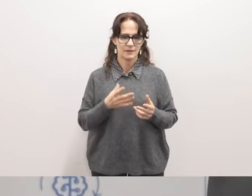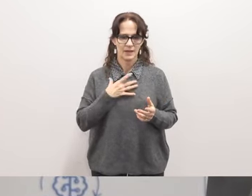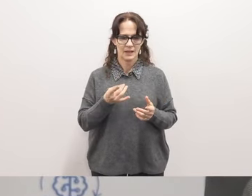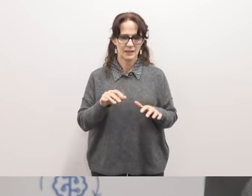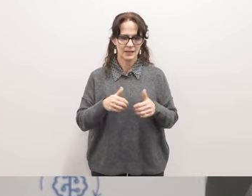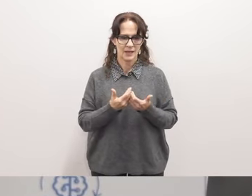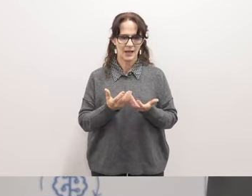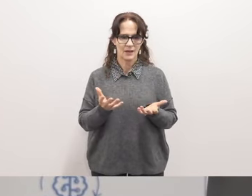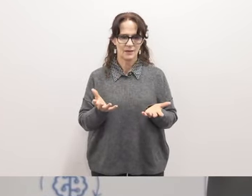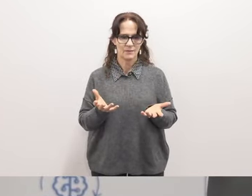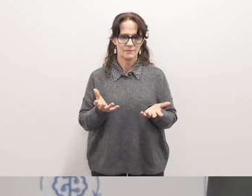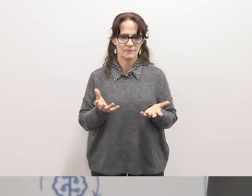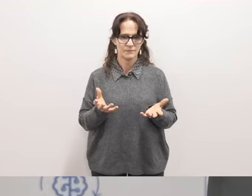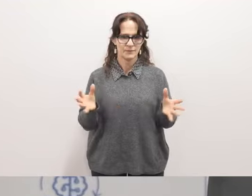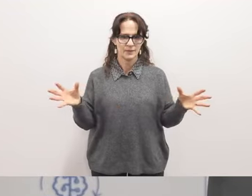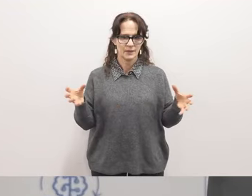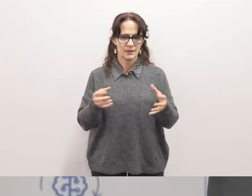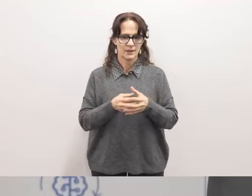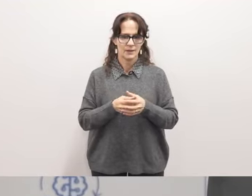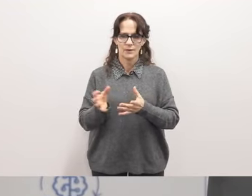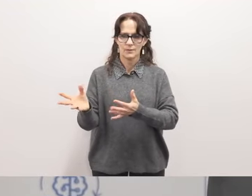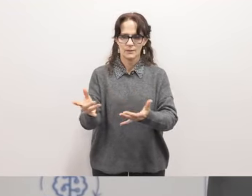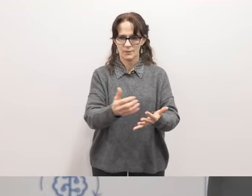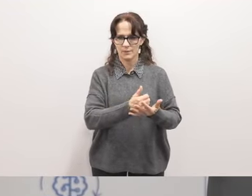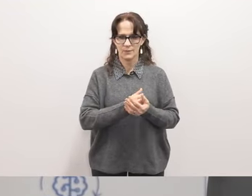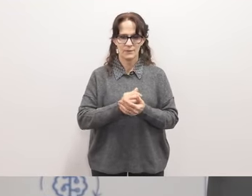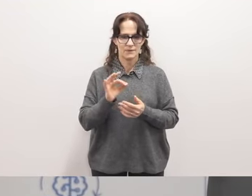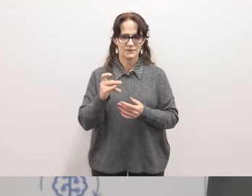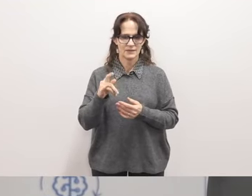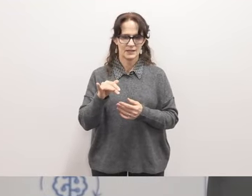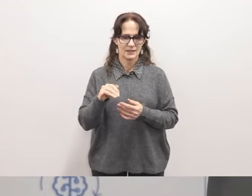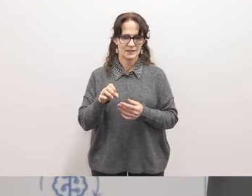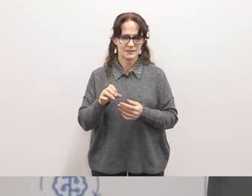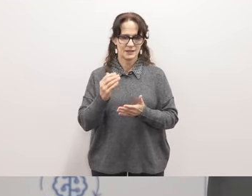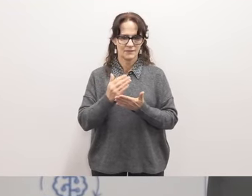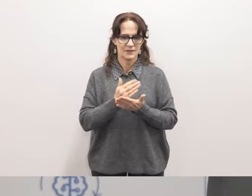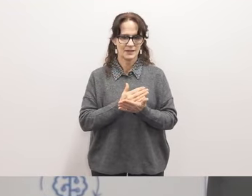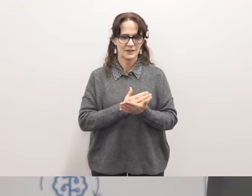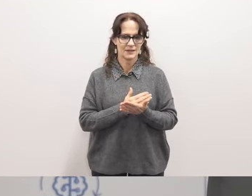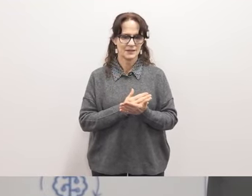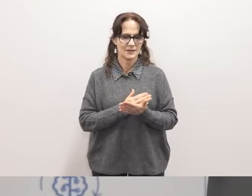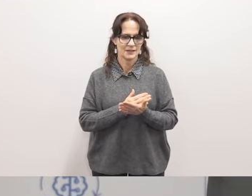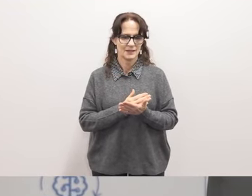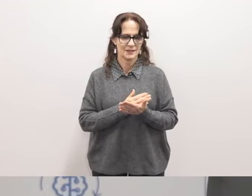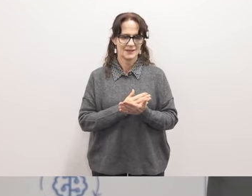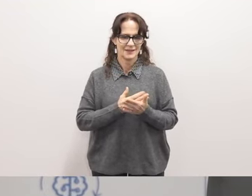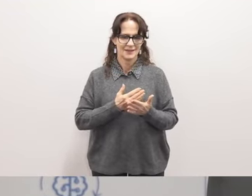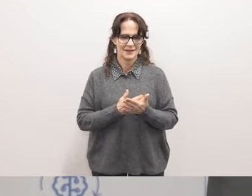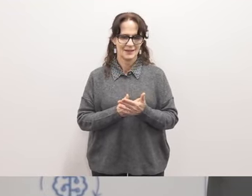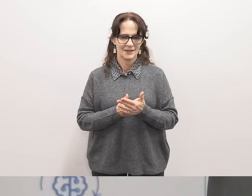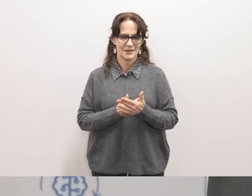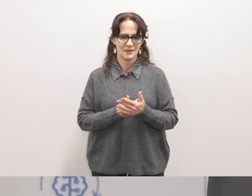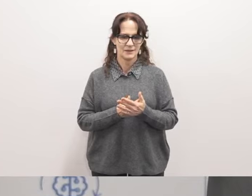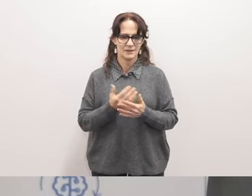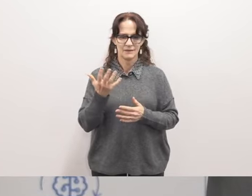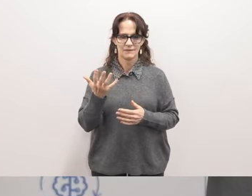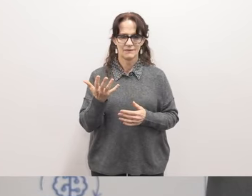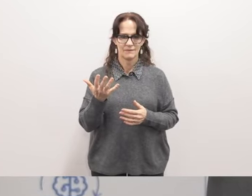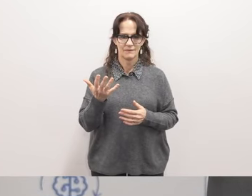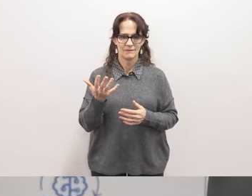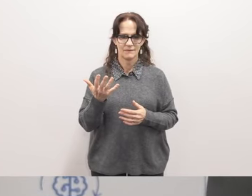we um crowdsource the facilitation of the agenda um so i'm going to go to